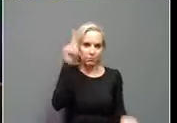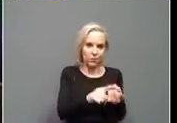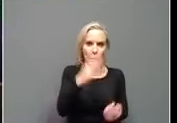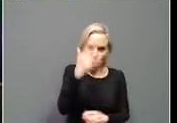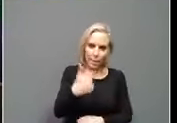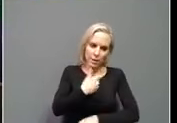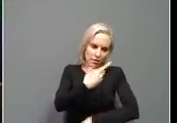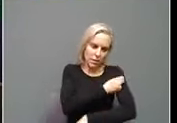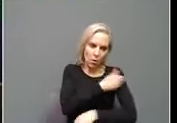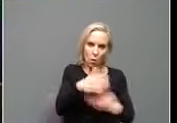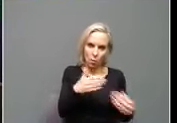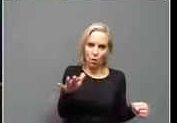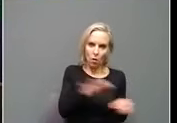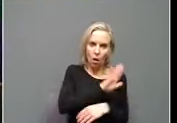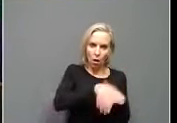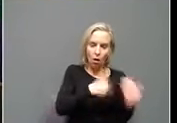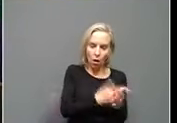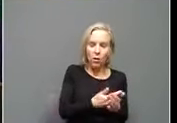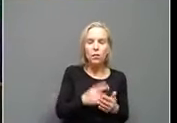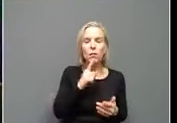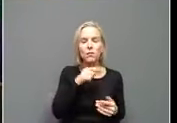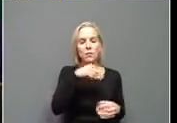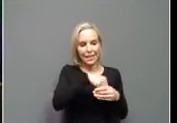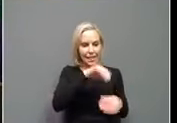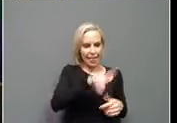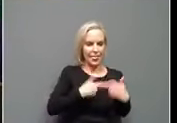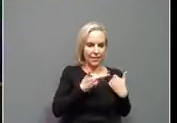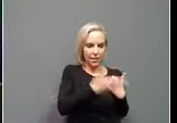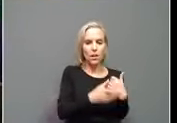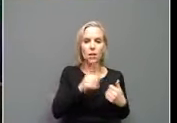concern in Kentucky, again, continue to increase.